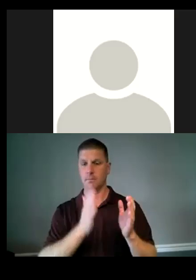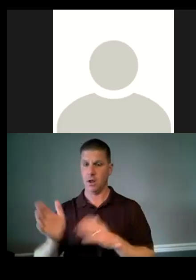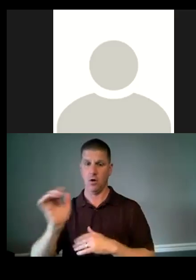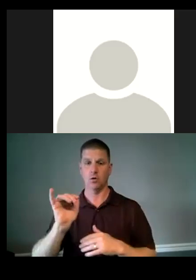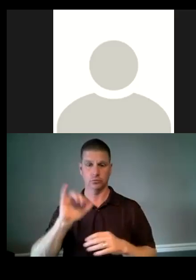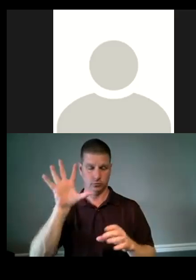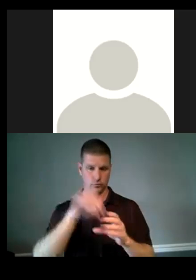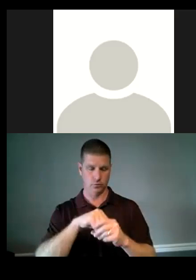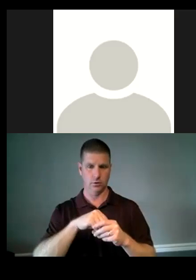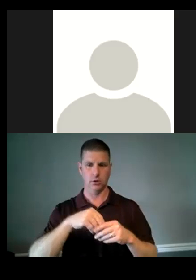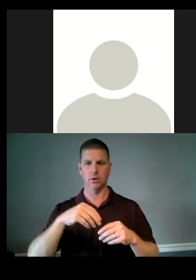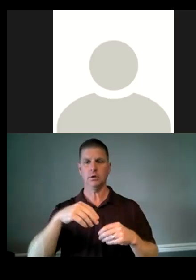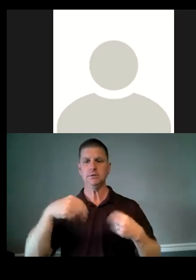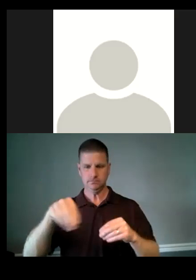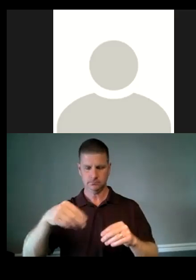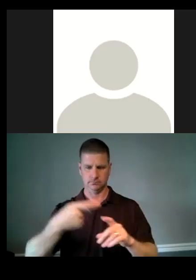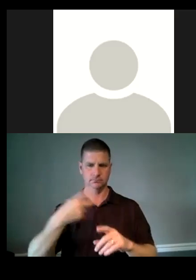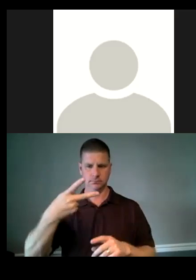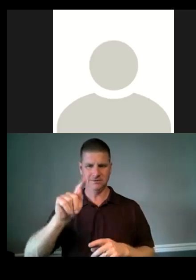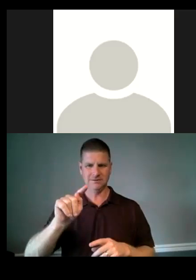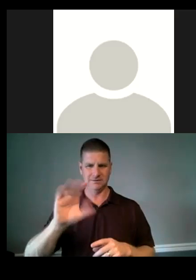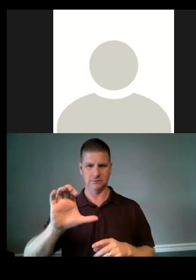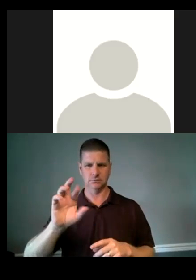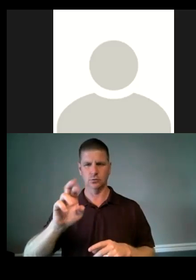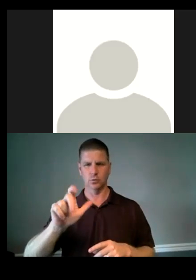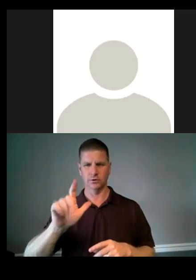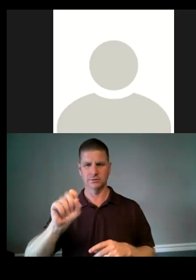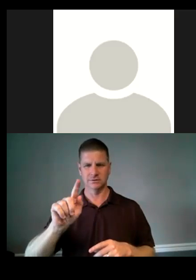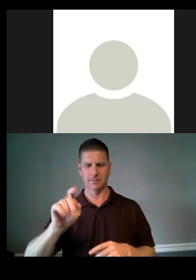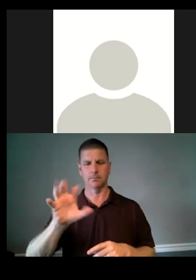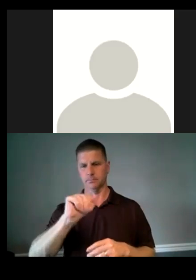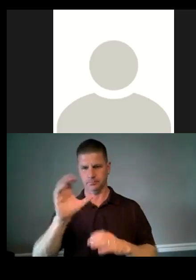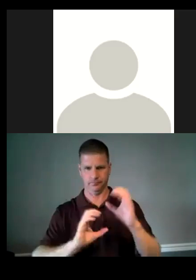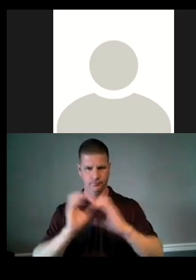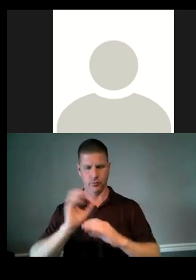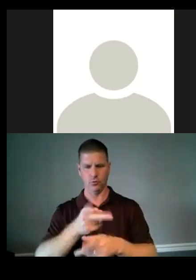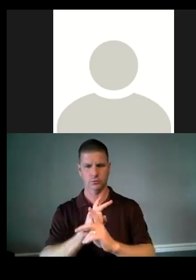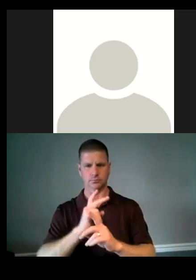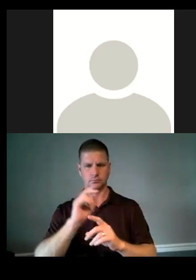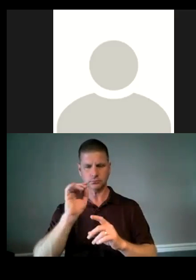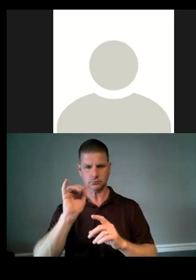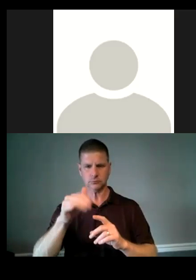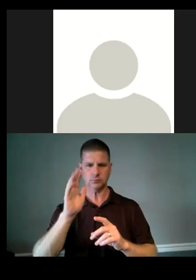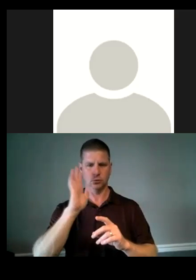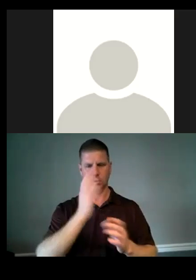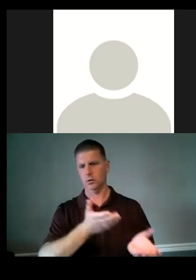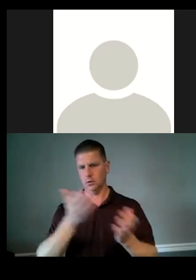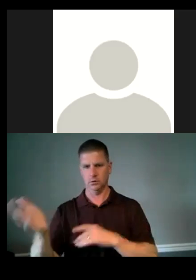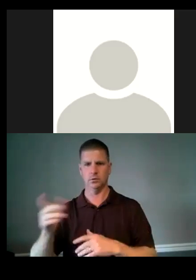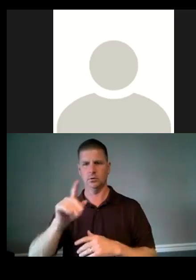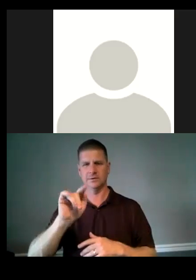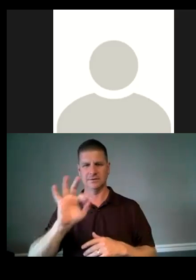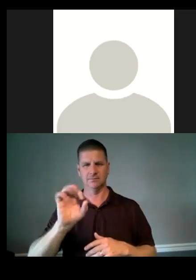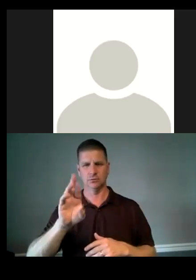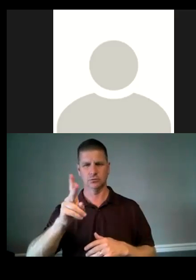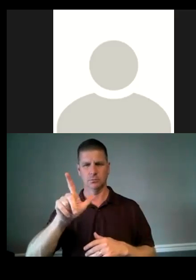includes sales proceeds from PTC real estate and a construction loan that will bridge the TIF surplus. It'll be available